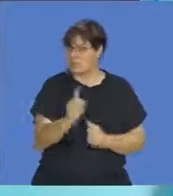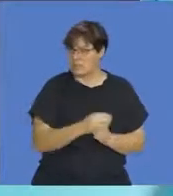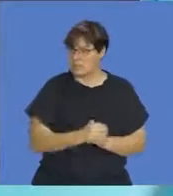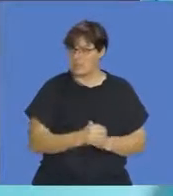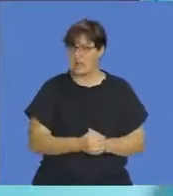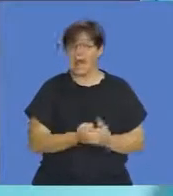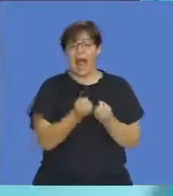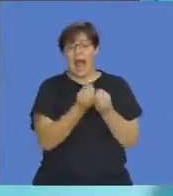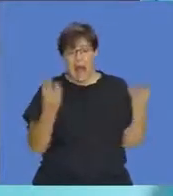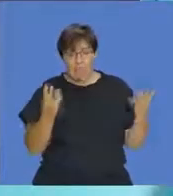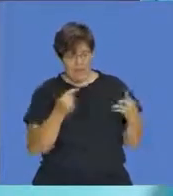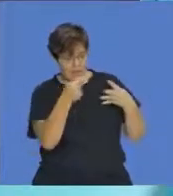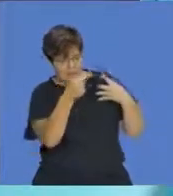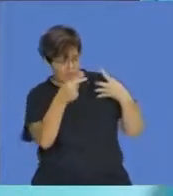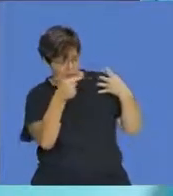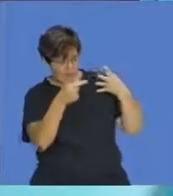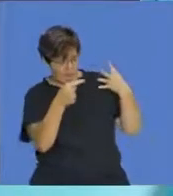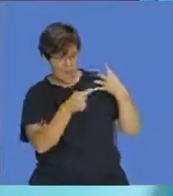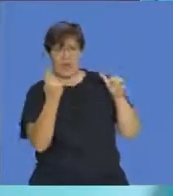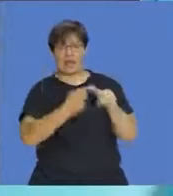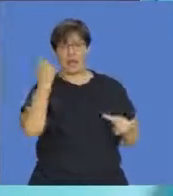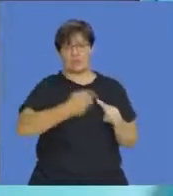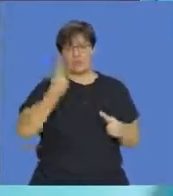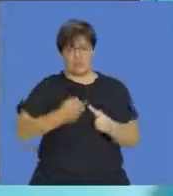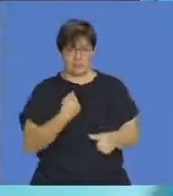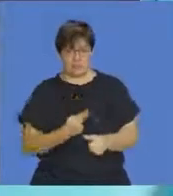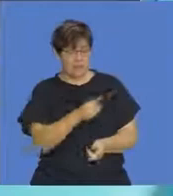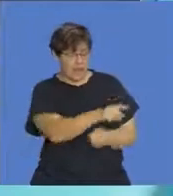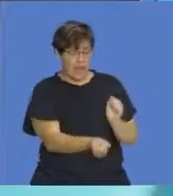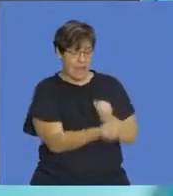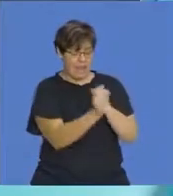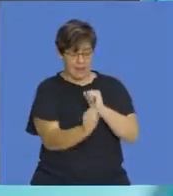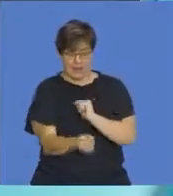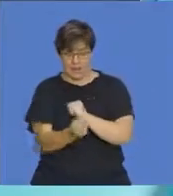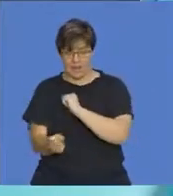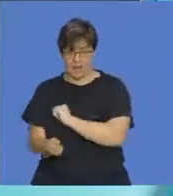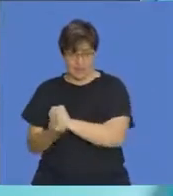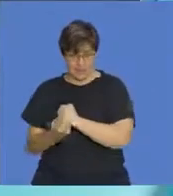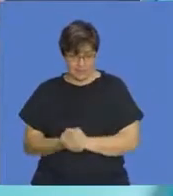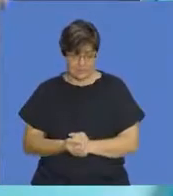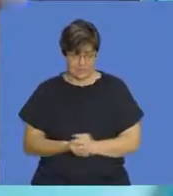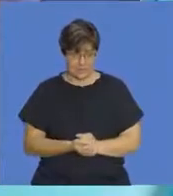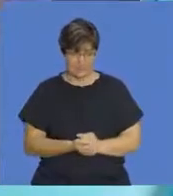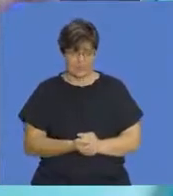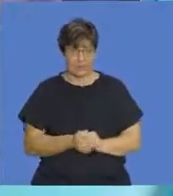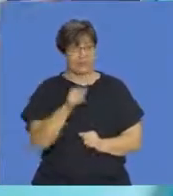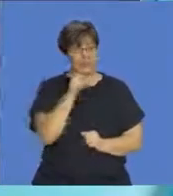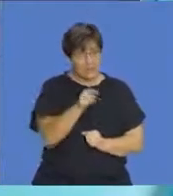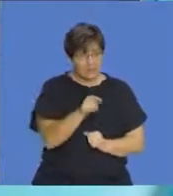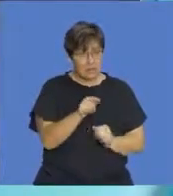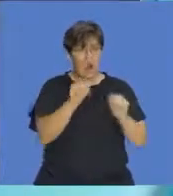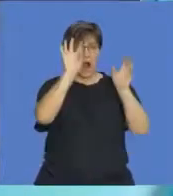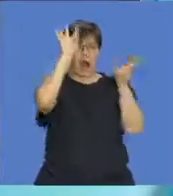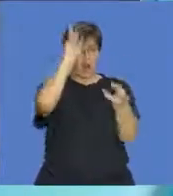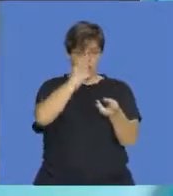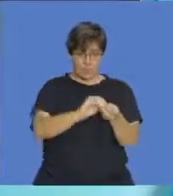the number of times a particular outcome or event takes place and then divide it by the total